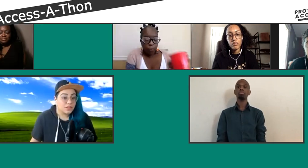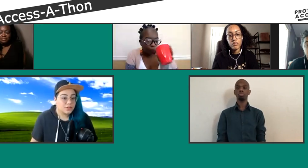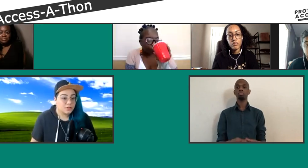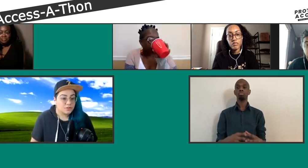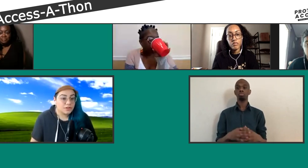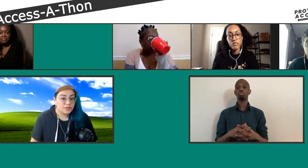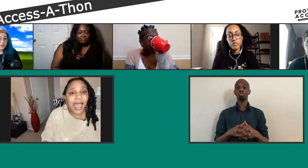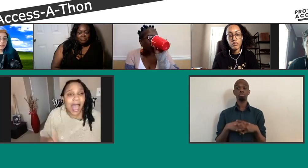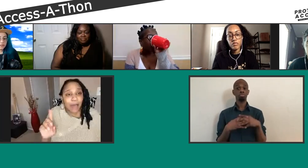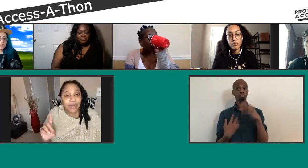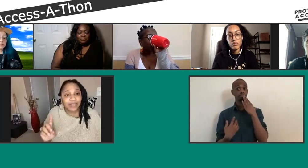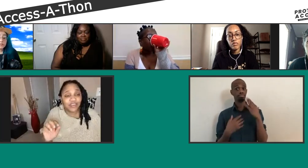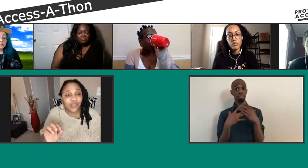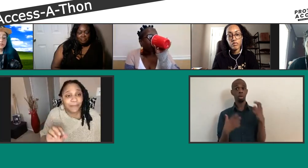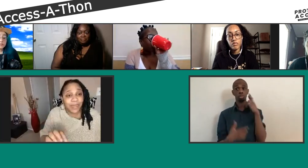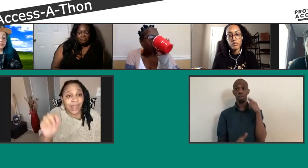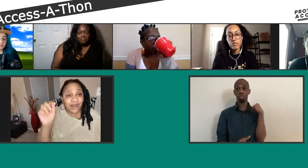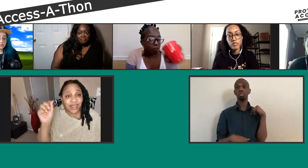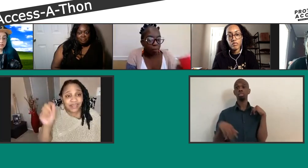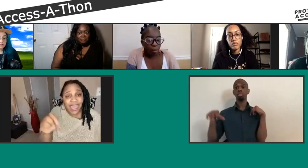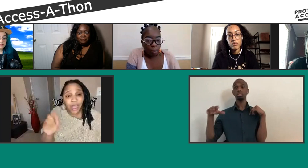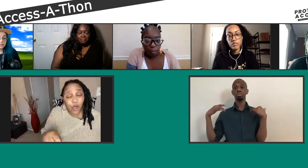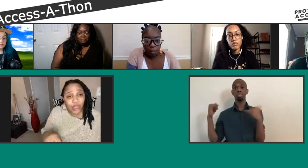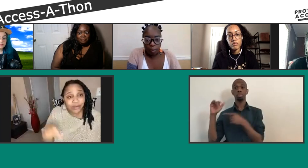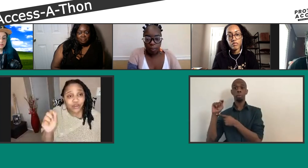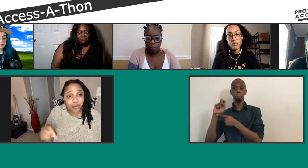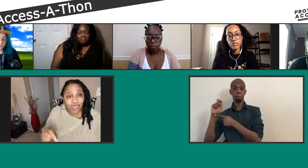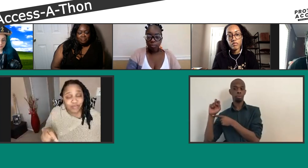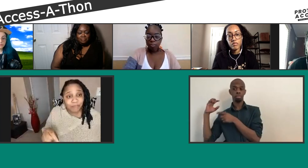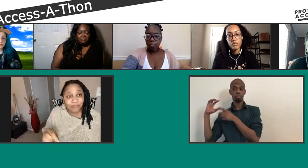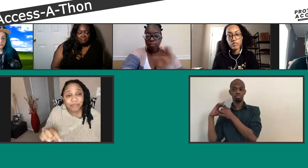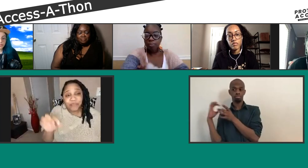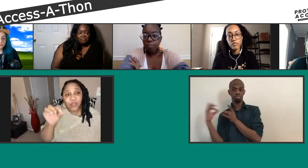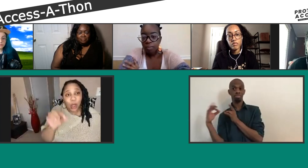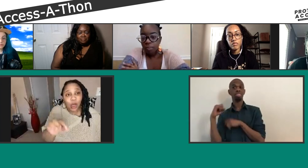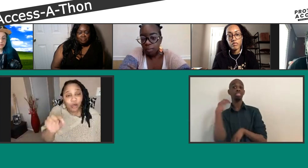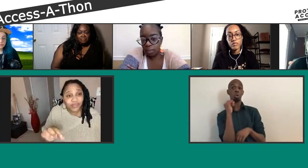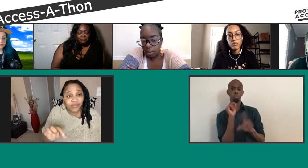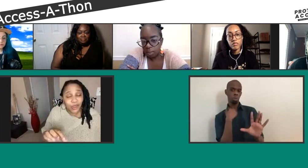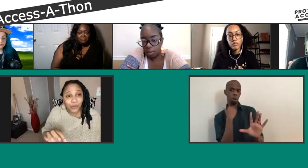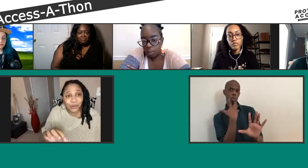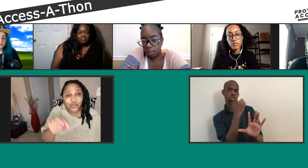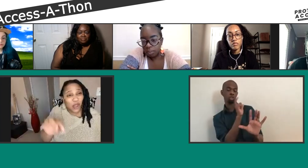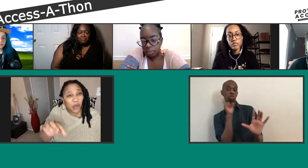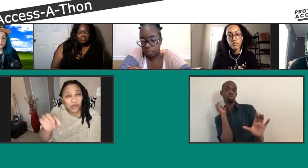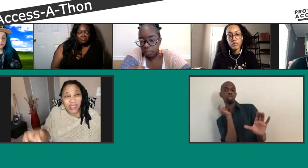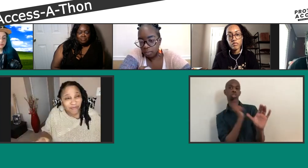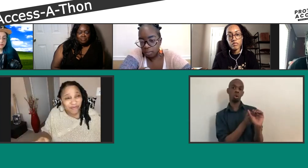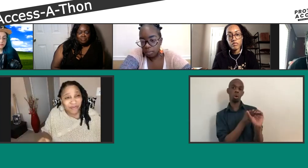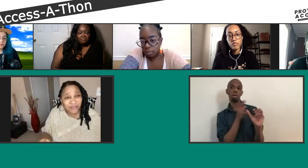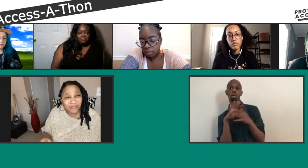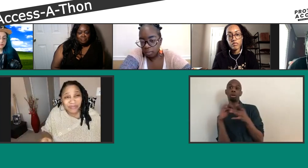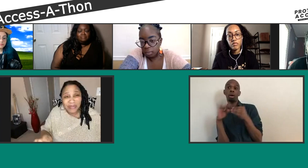Thank you so much, Raven. would like to jump in and tag on to Raven. Yeah. Also, tone